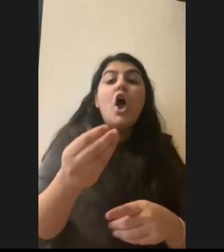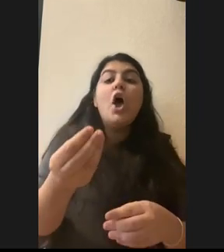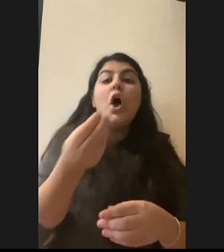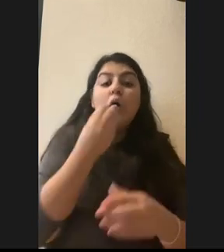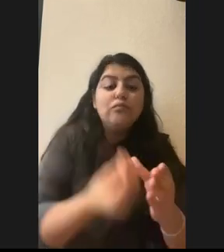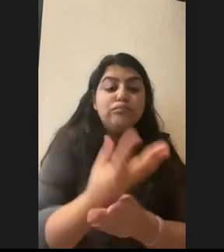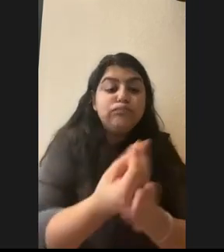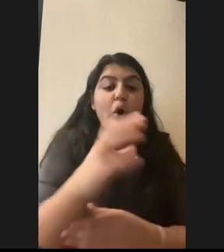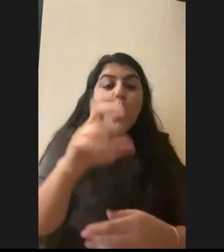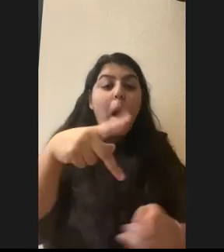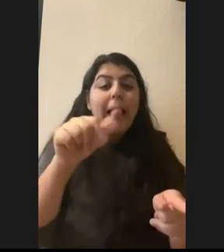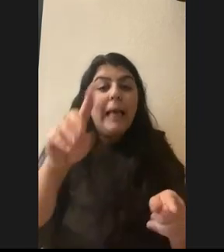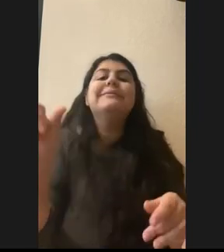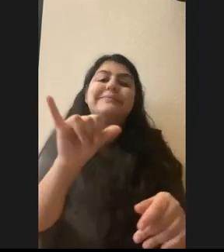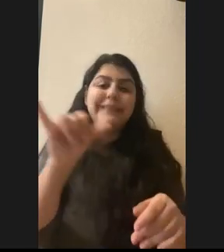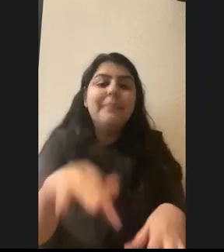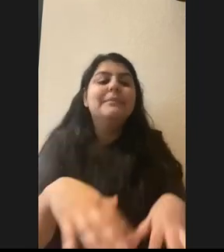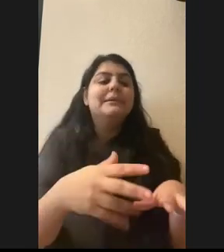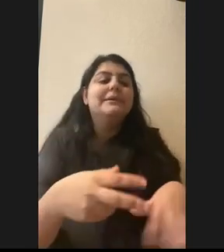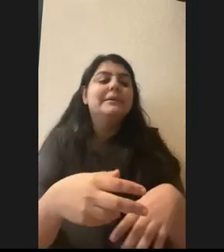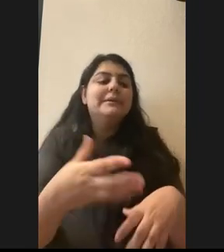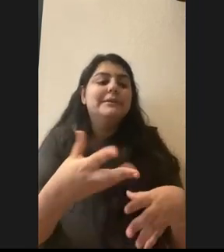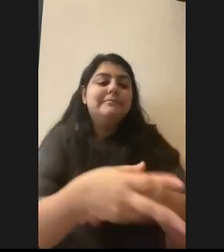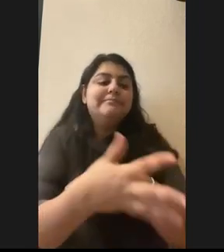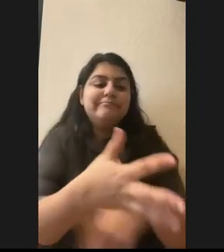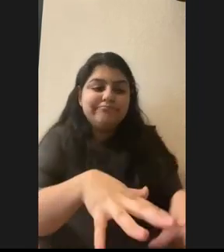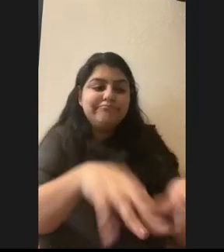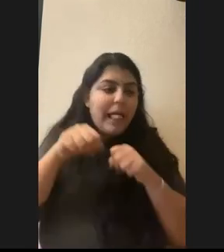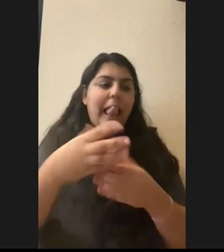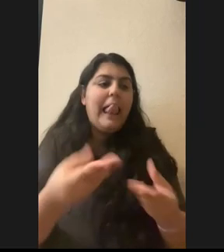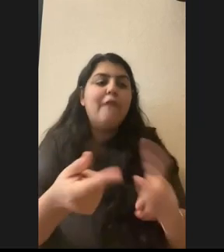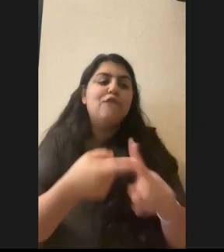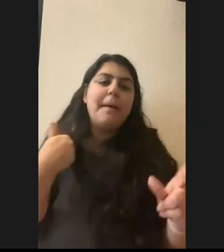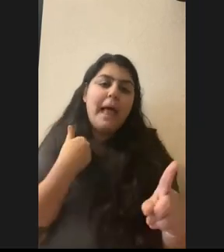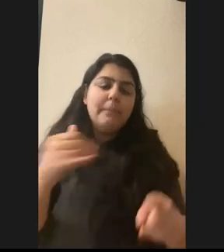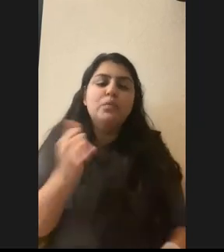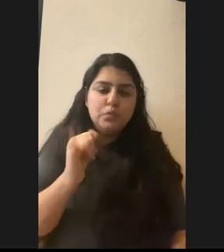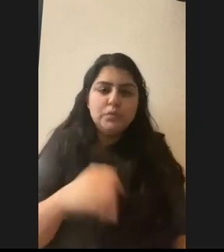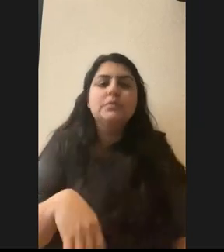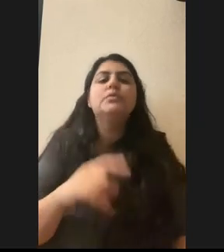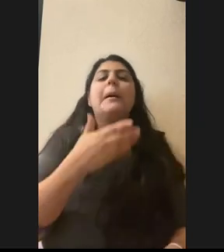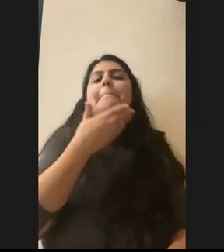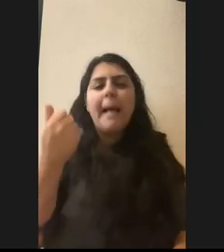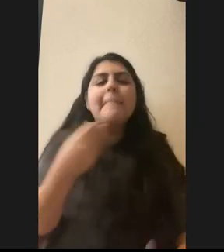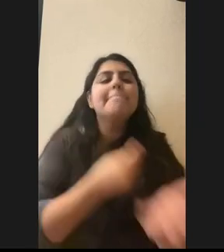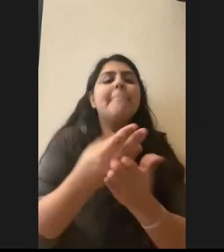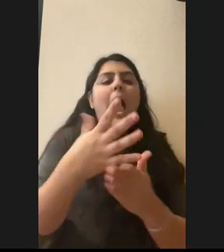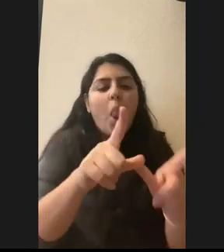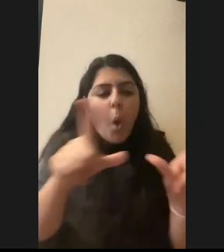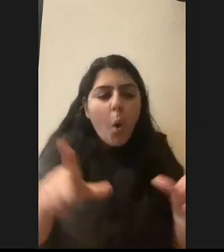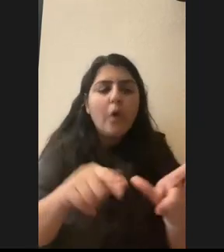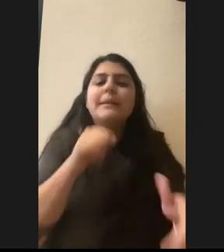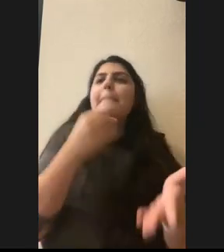habitats. But if you're, you know, growing your own, that can be the most helpful thing, buying local and not supporting like big